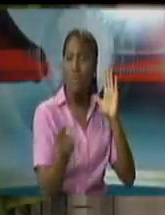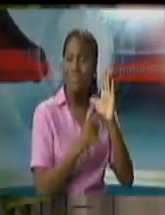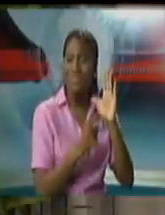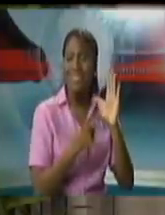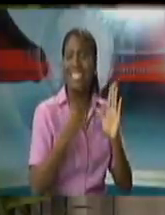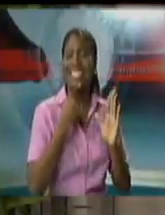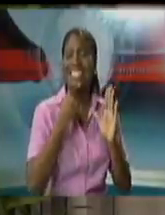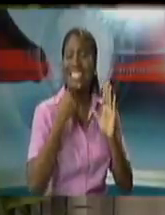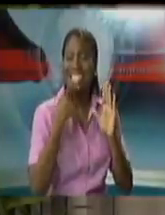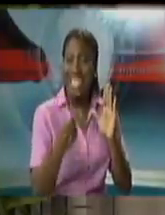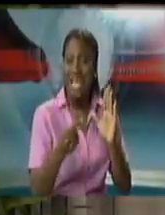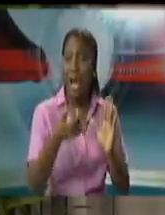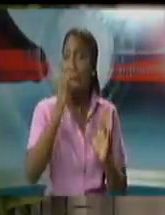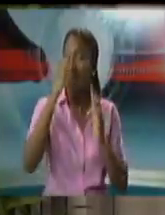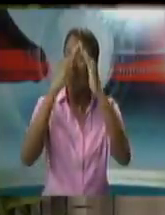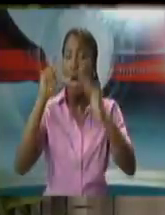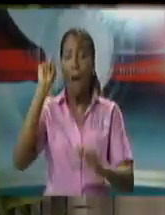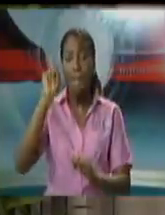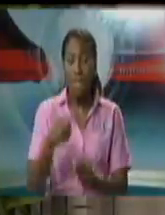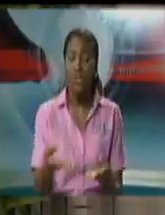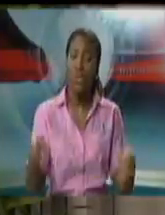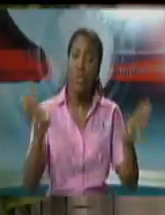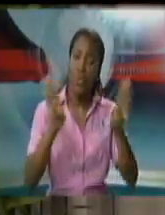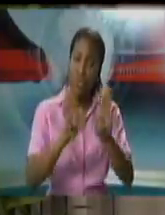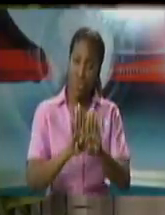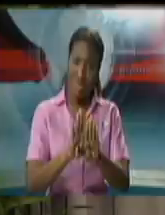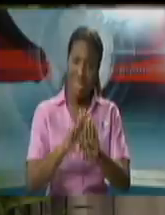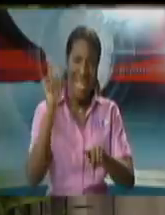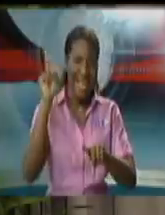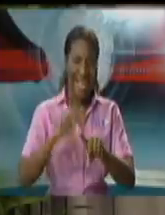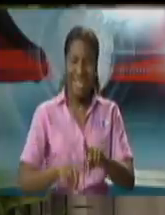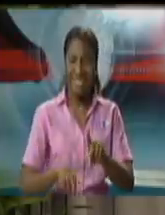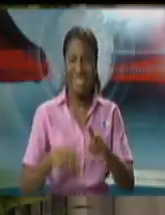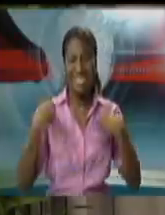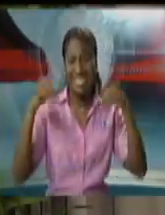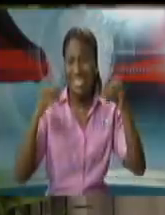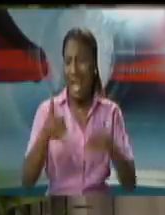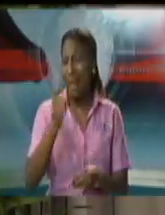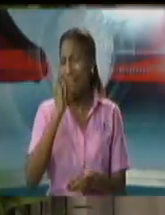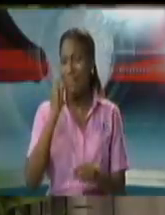marts are closed. Another matter brought by Mr. Ramdean